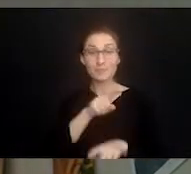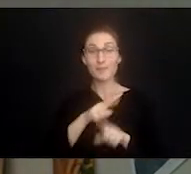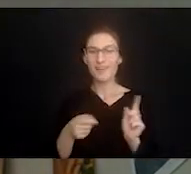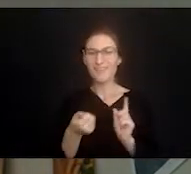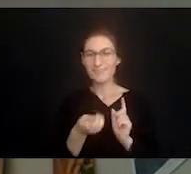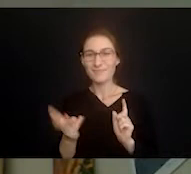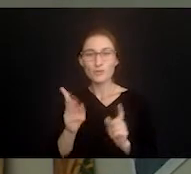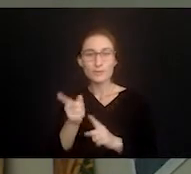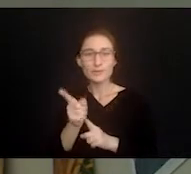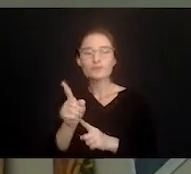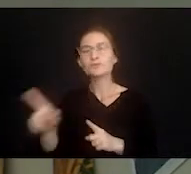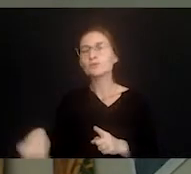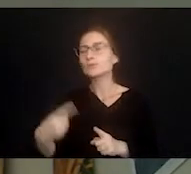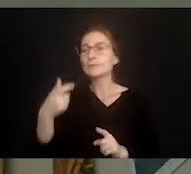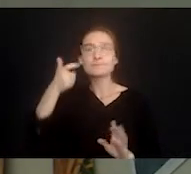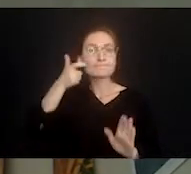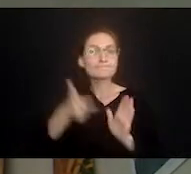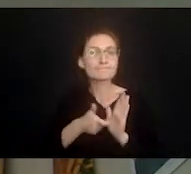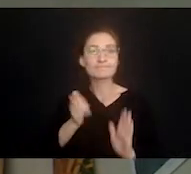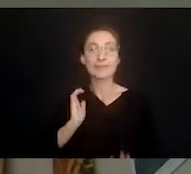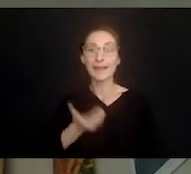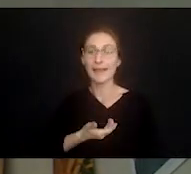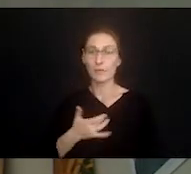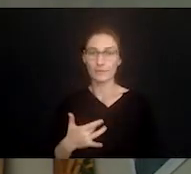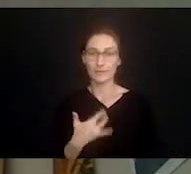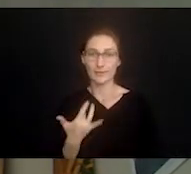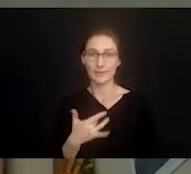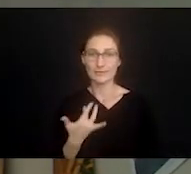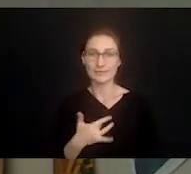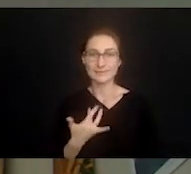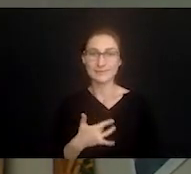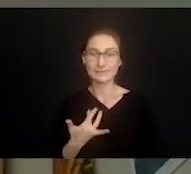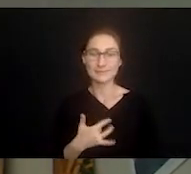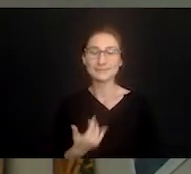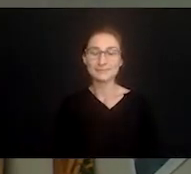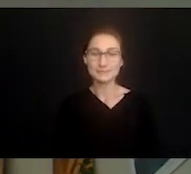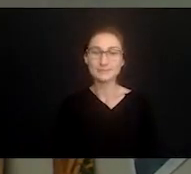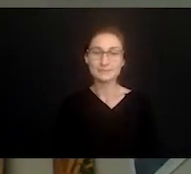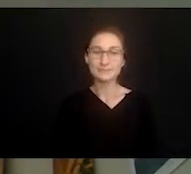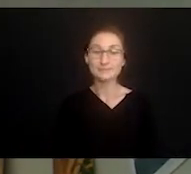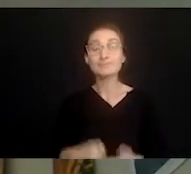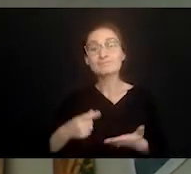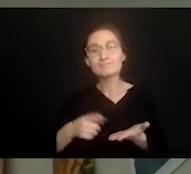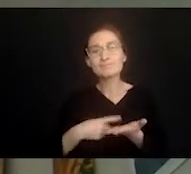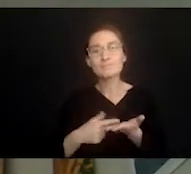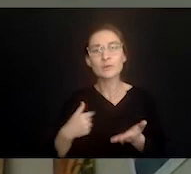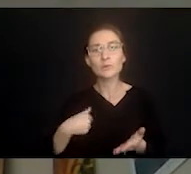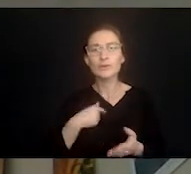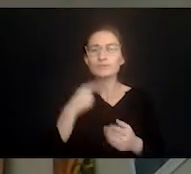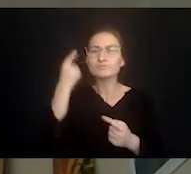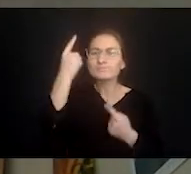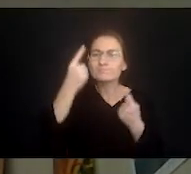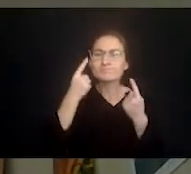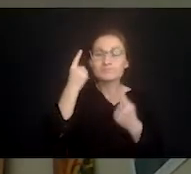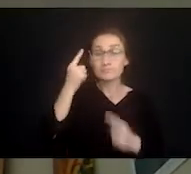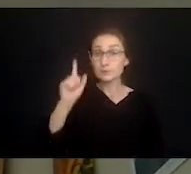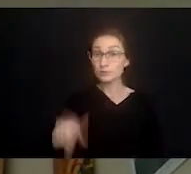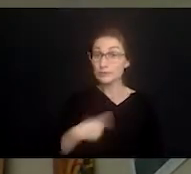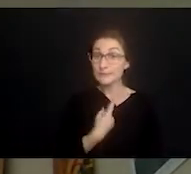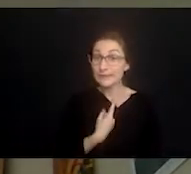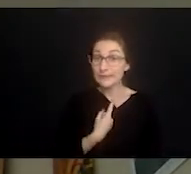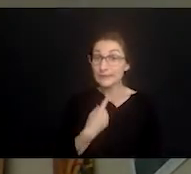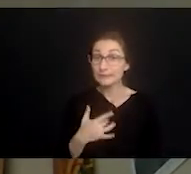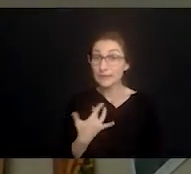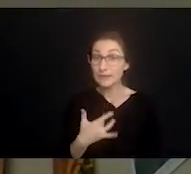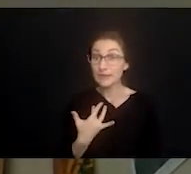a few minutes, camp out a little bit to acknowledge the feelings that we experience as caregivers. I think sometimes we wonder, is this just